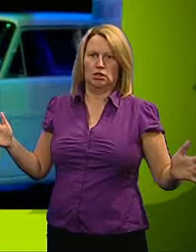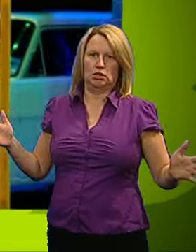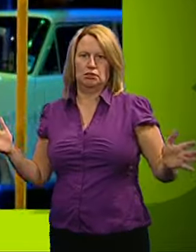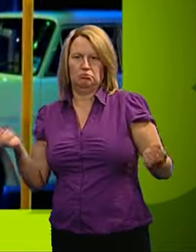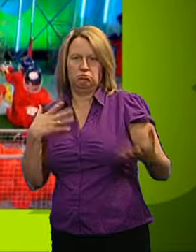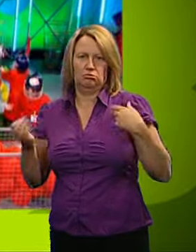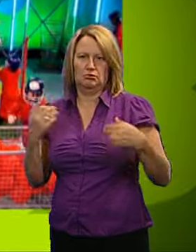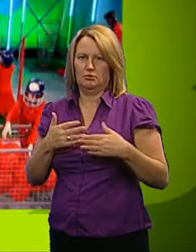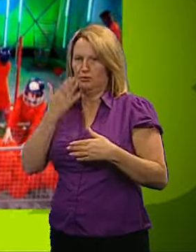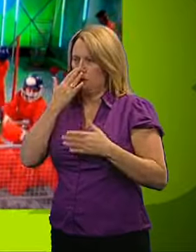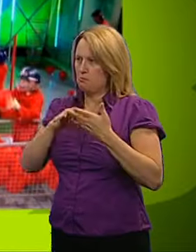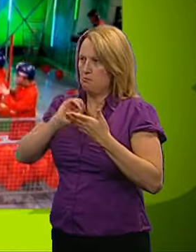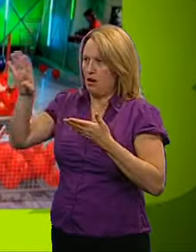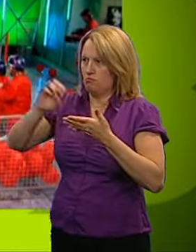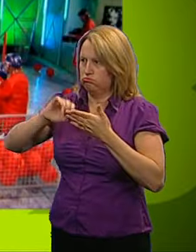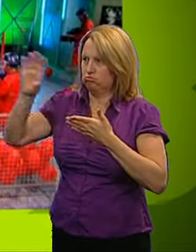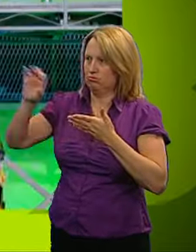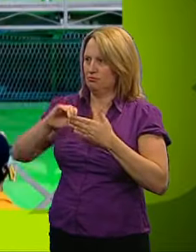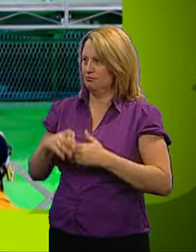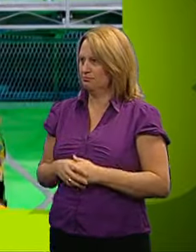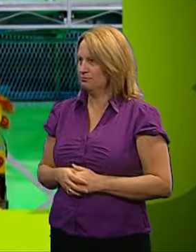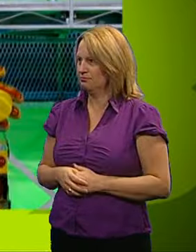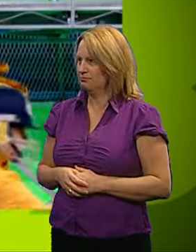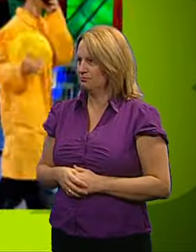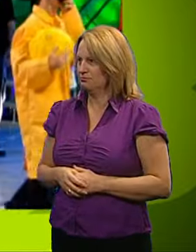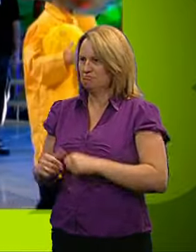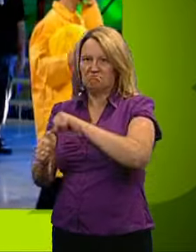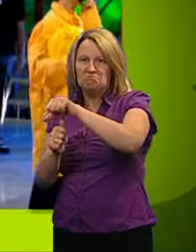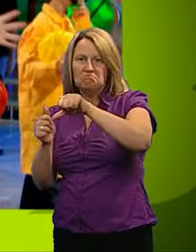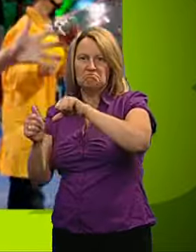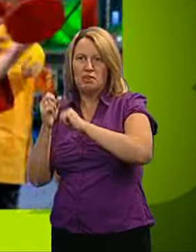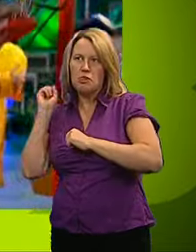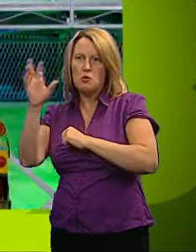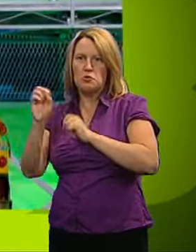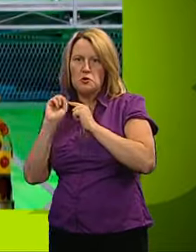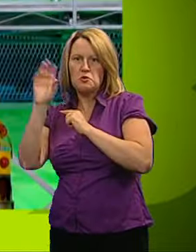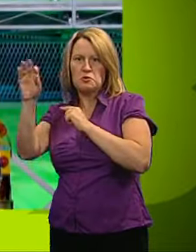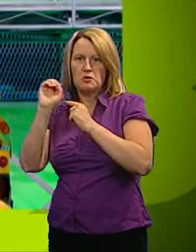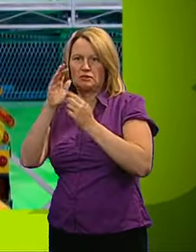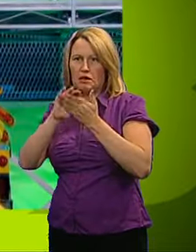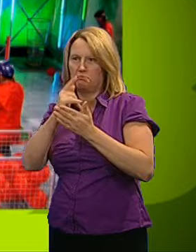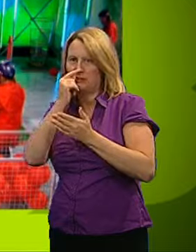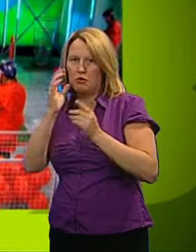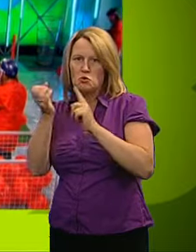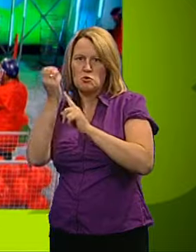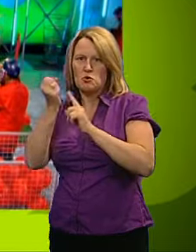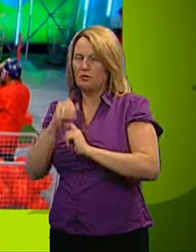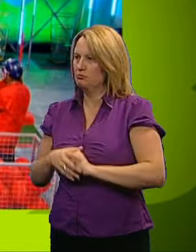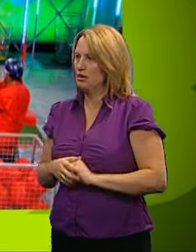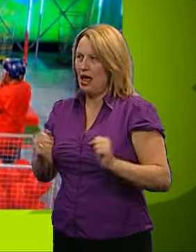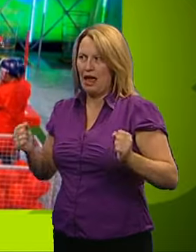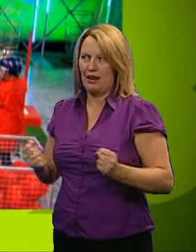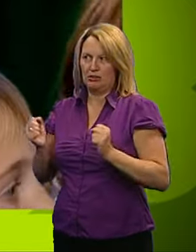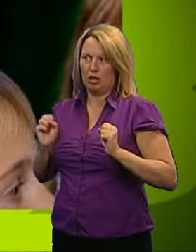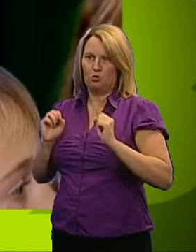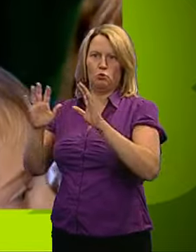colunders, energy is transferred from their arms into the bungees, the stretchy bit where it's stored, and that's where it's potential. Potential